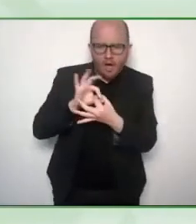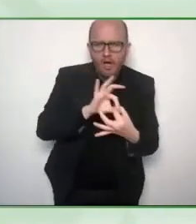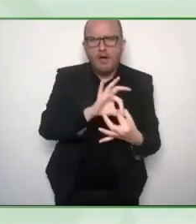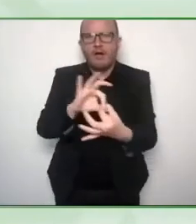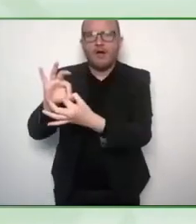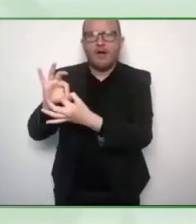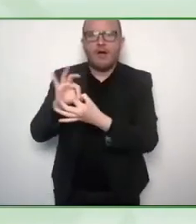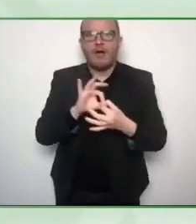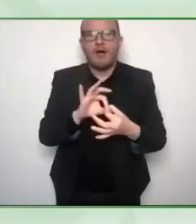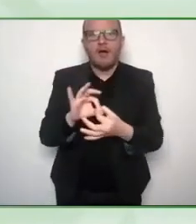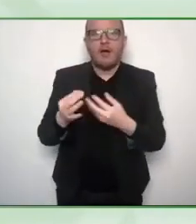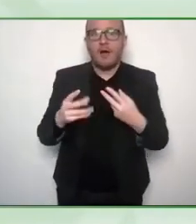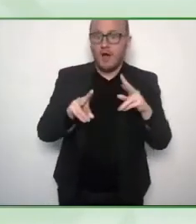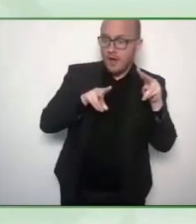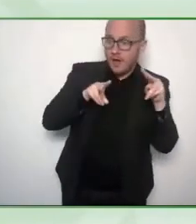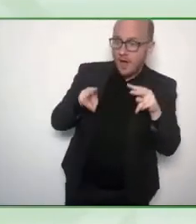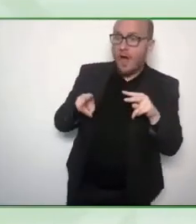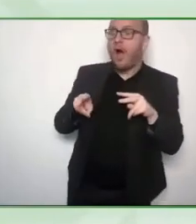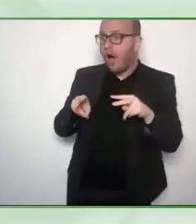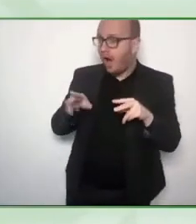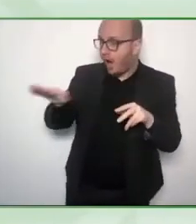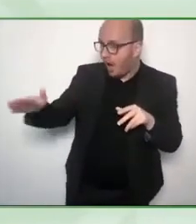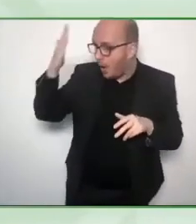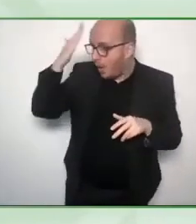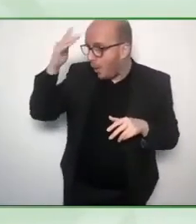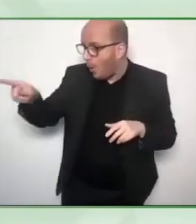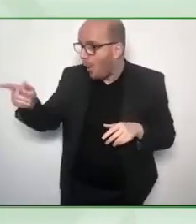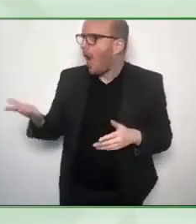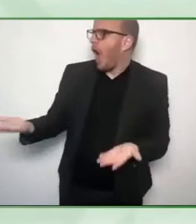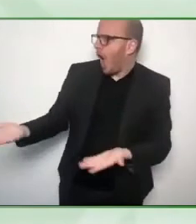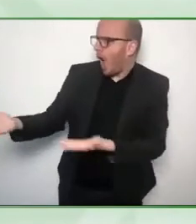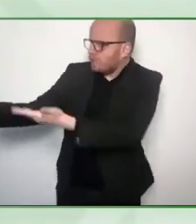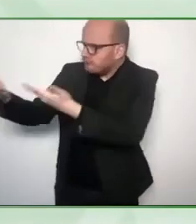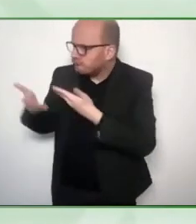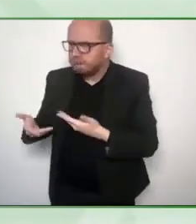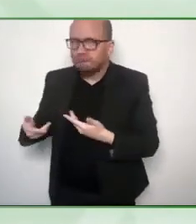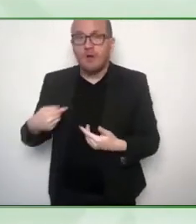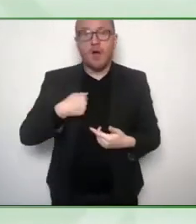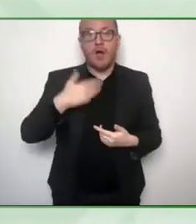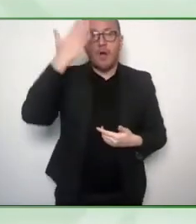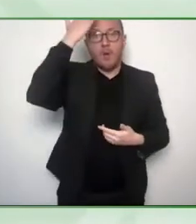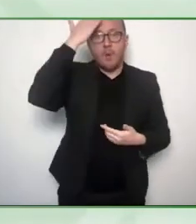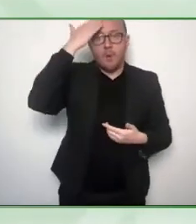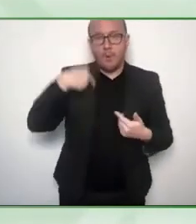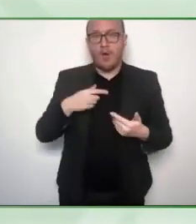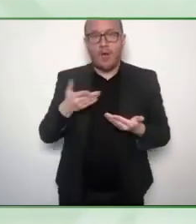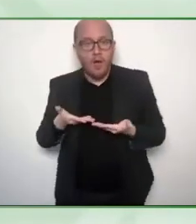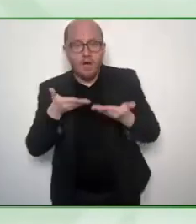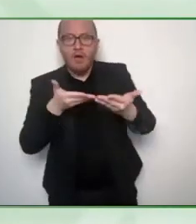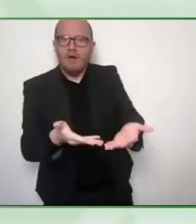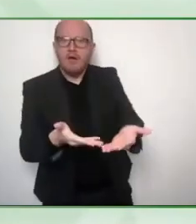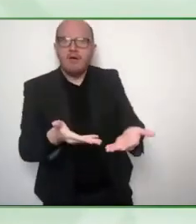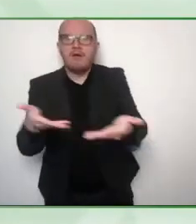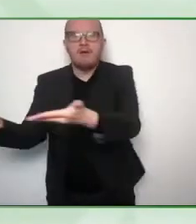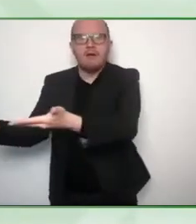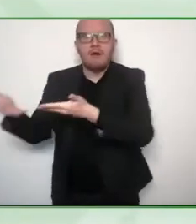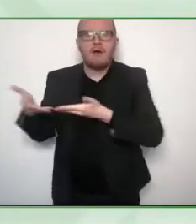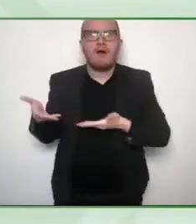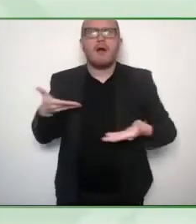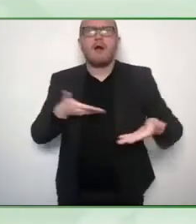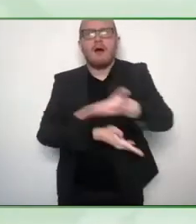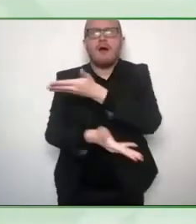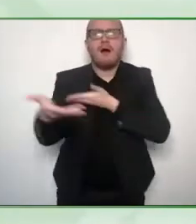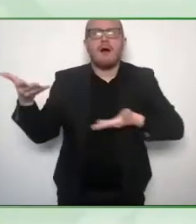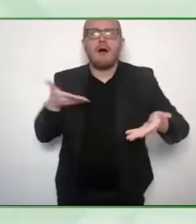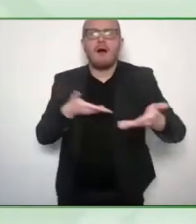knowledge and information and they can make their own decisions, have that freedom of choice to